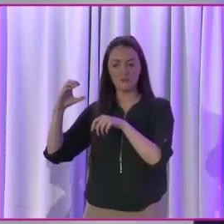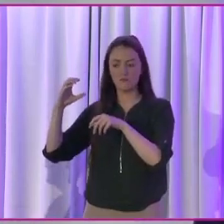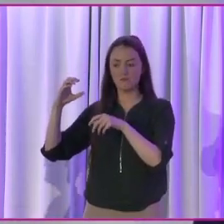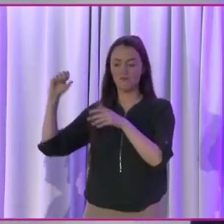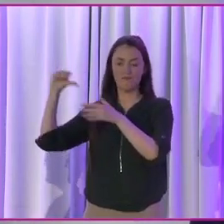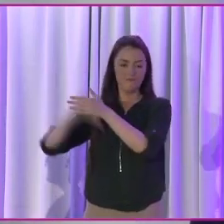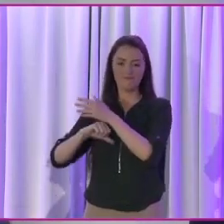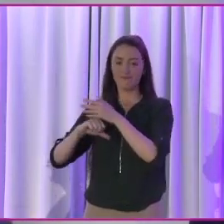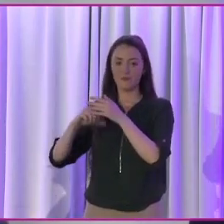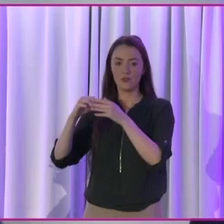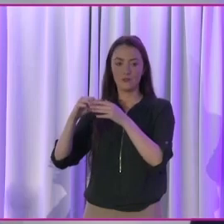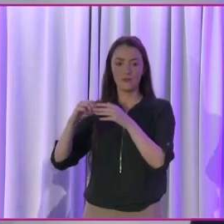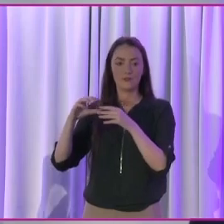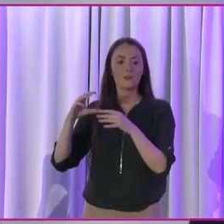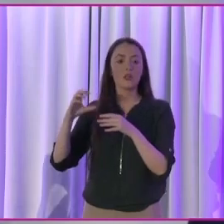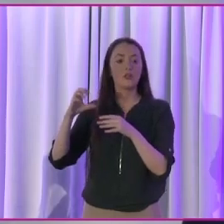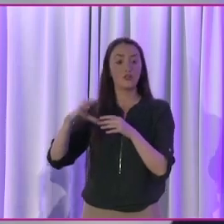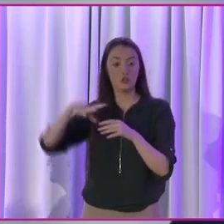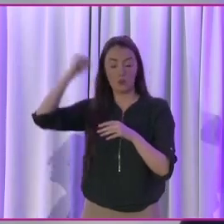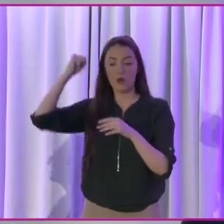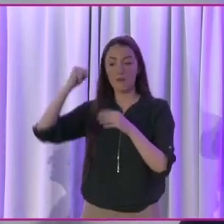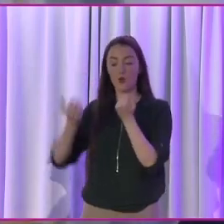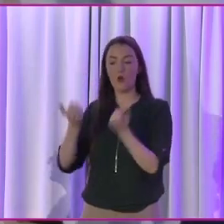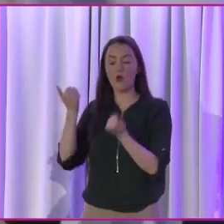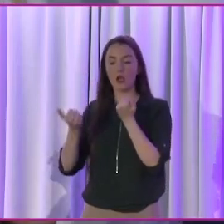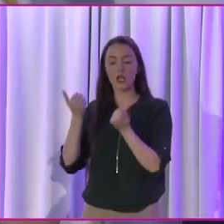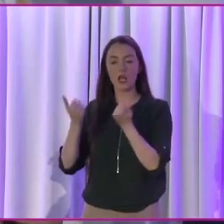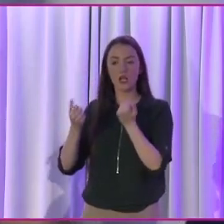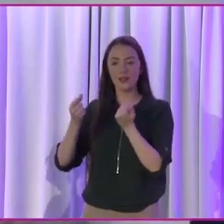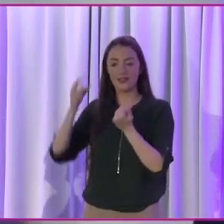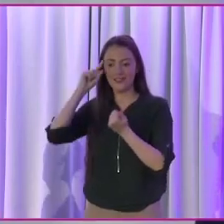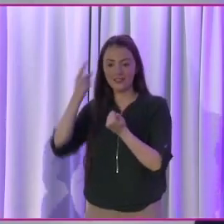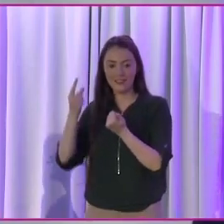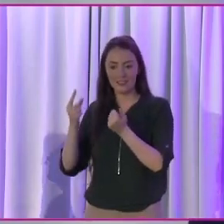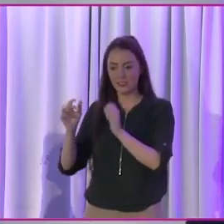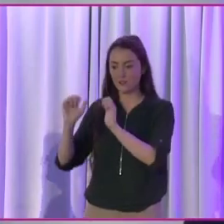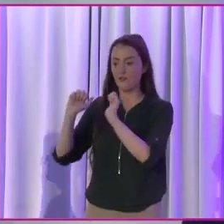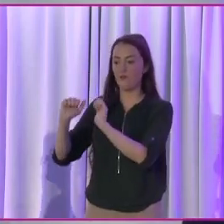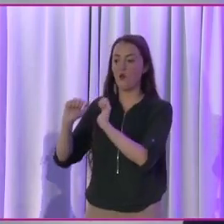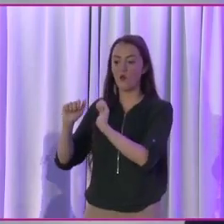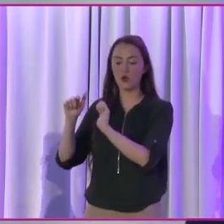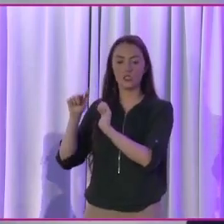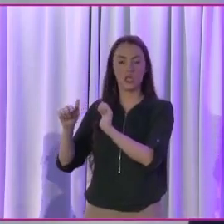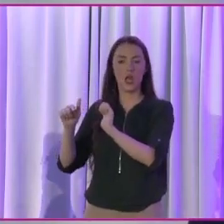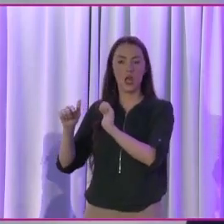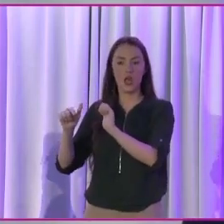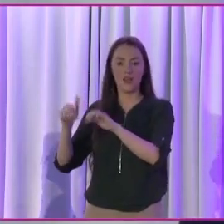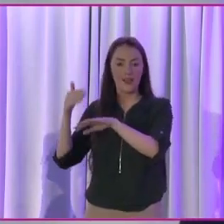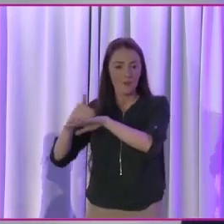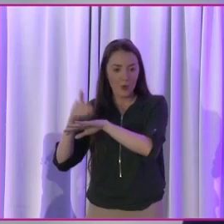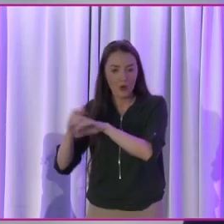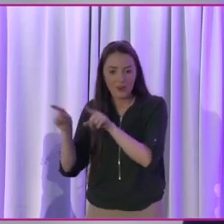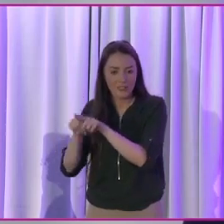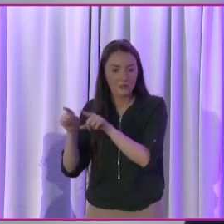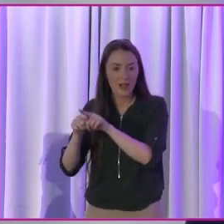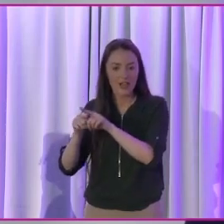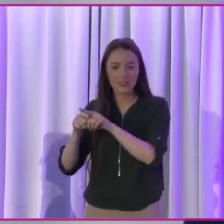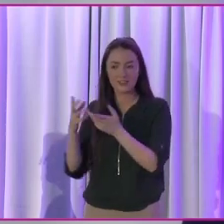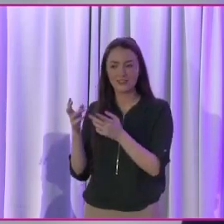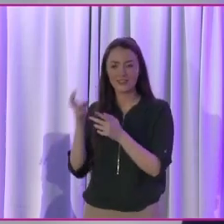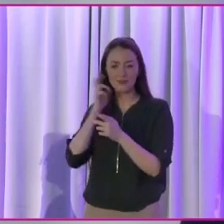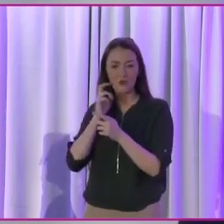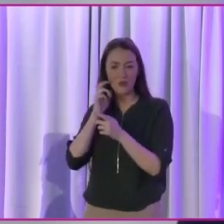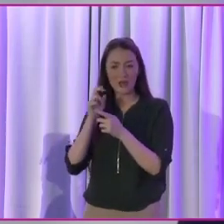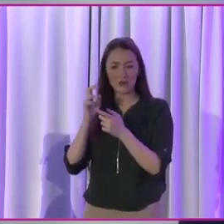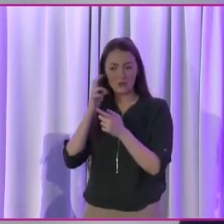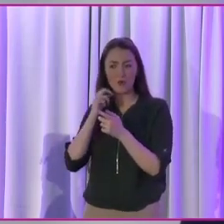basis that the disability provisions placed an inverted commas, too onerous a burden on employers. Most regrettably, I think it was a regrettable decision,